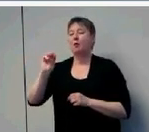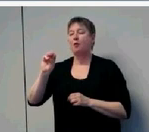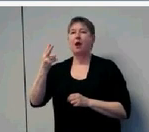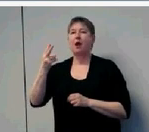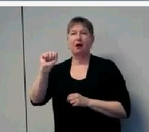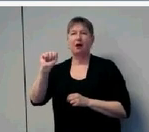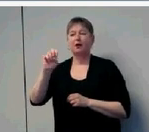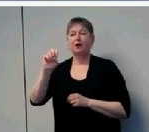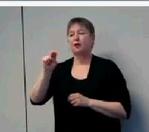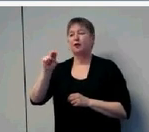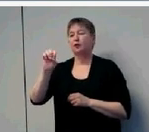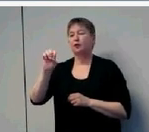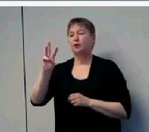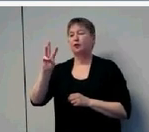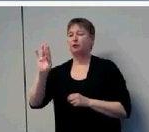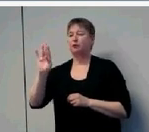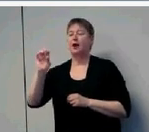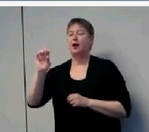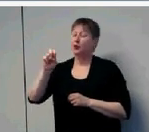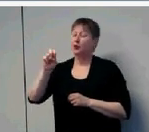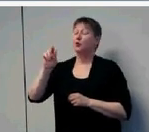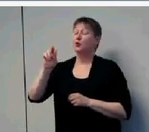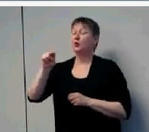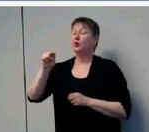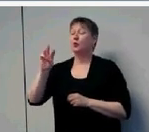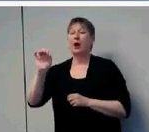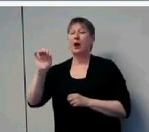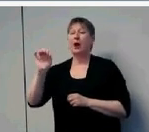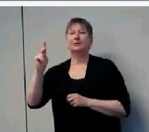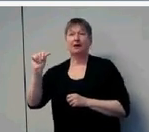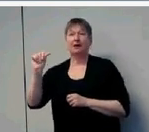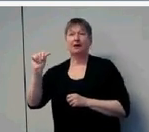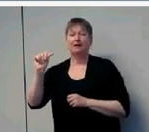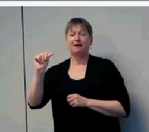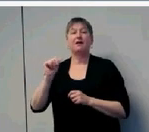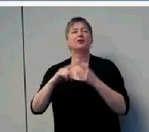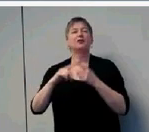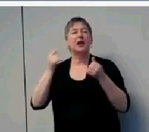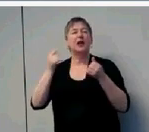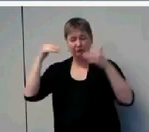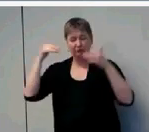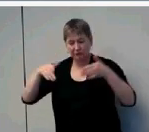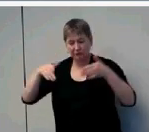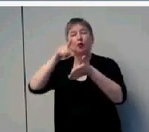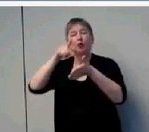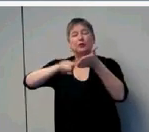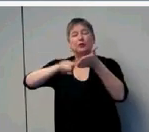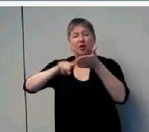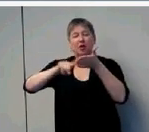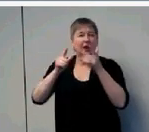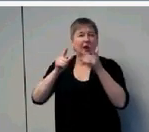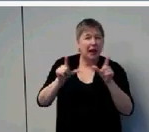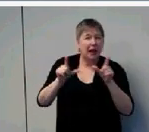she currently conducts the National Institute of Health-funded research on language development in infants and children